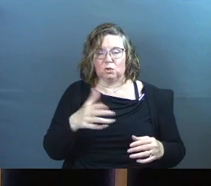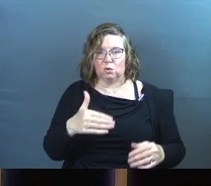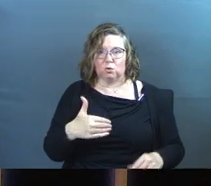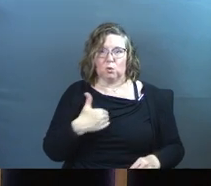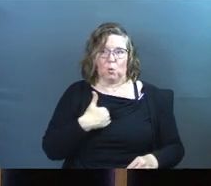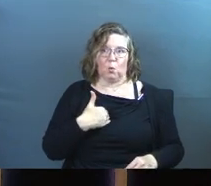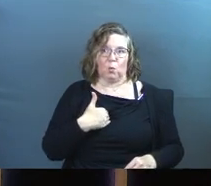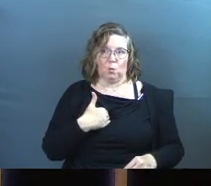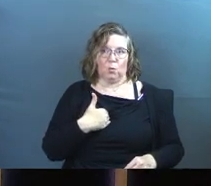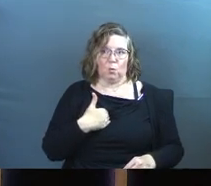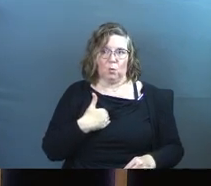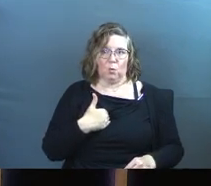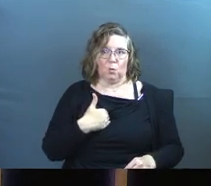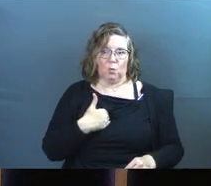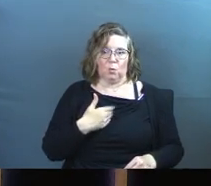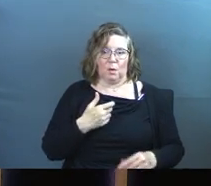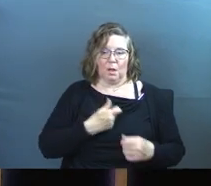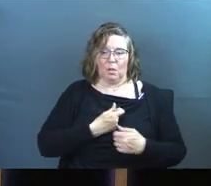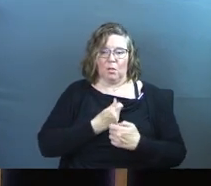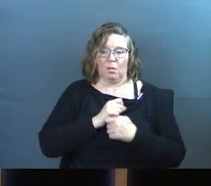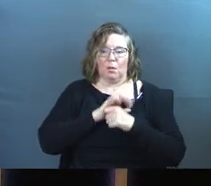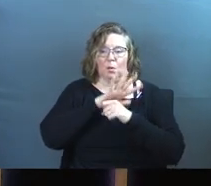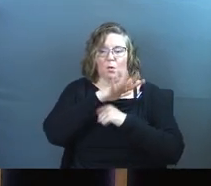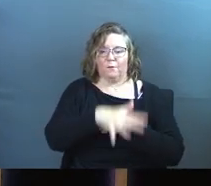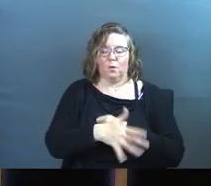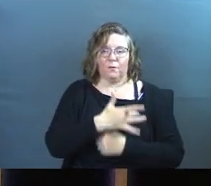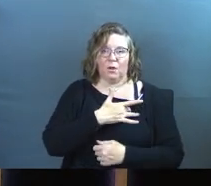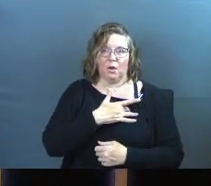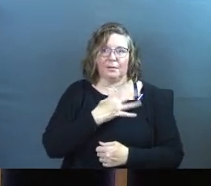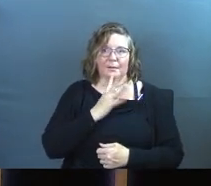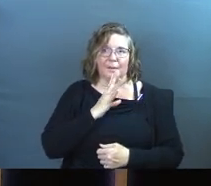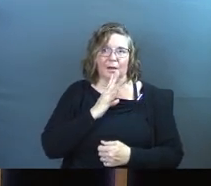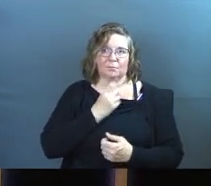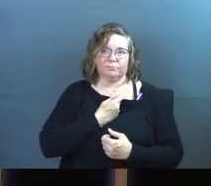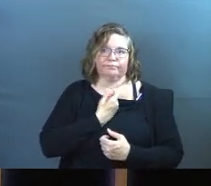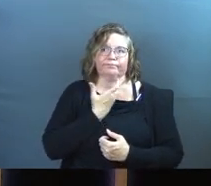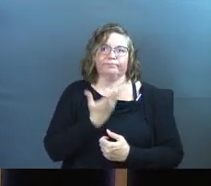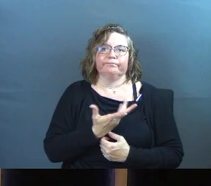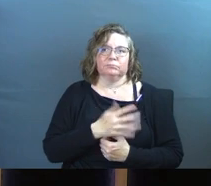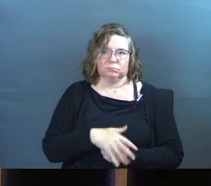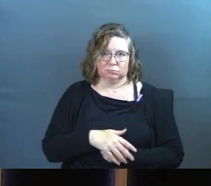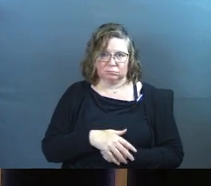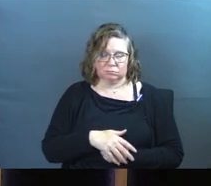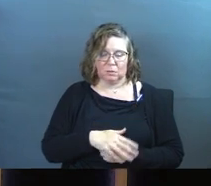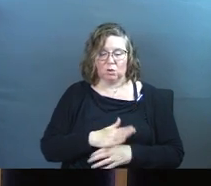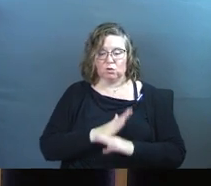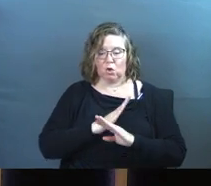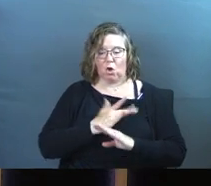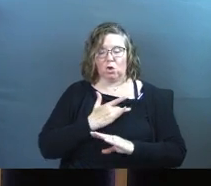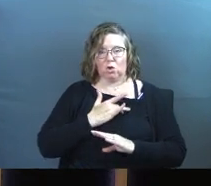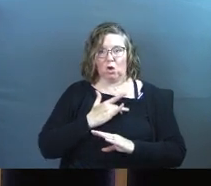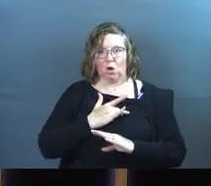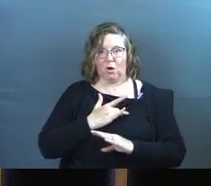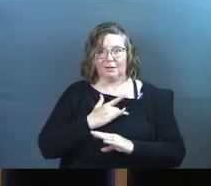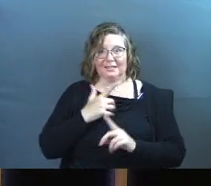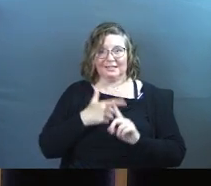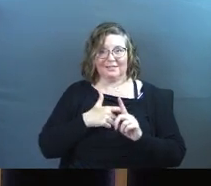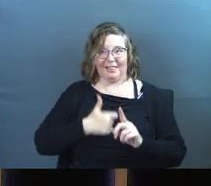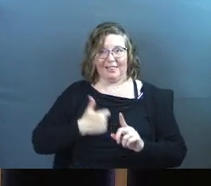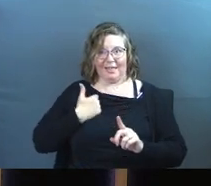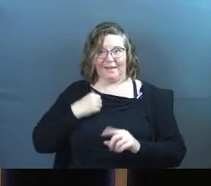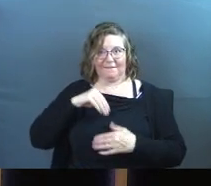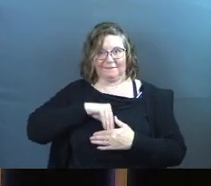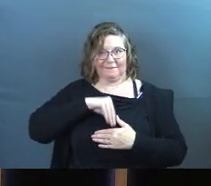soul. Out of the overflow of the heart, the mouth speaks. Above all else, guard your heart. It is the wellspring of life.